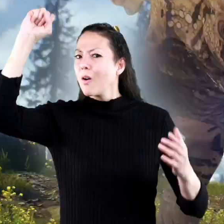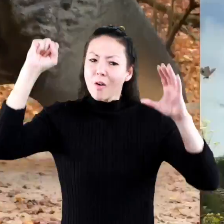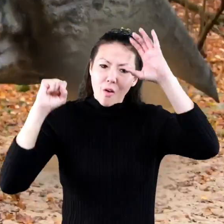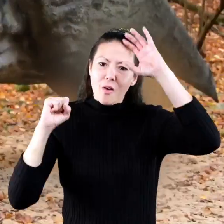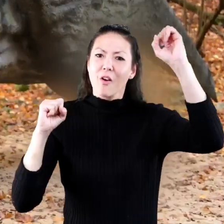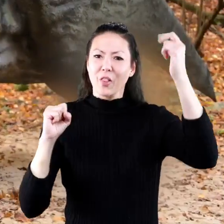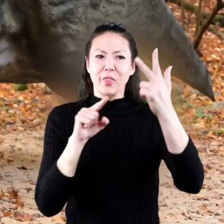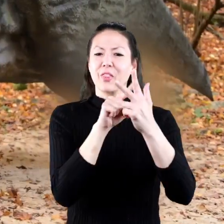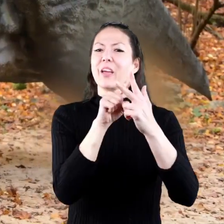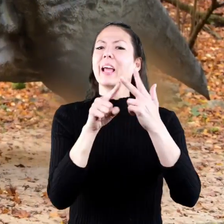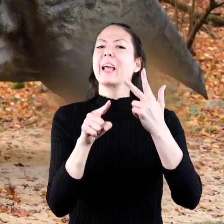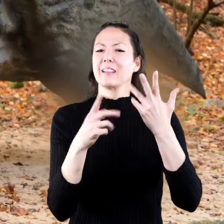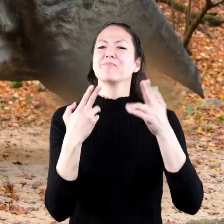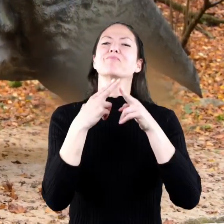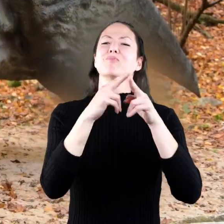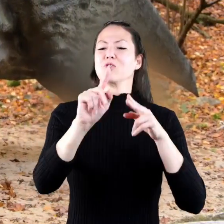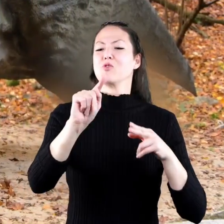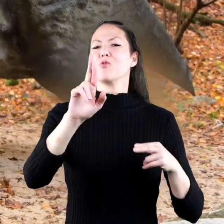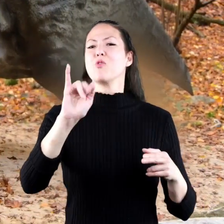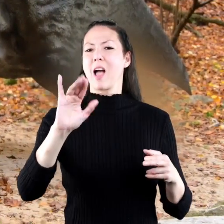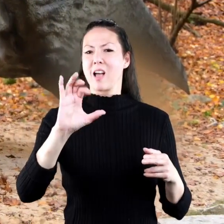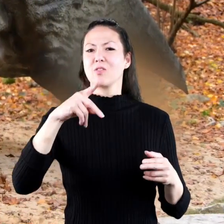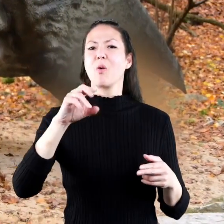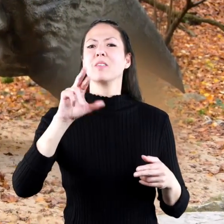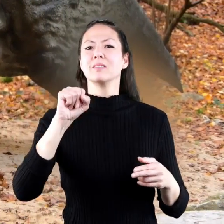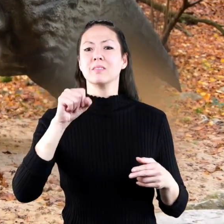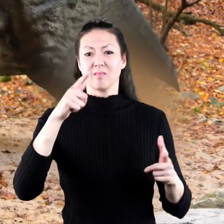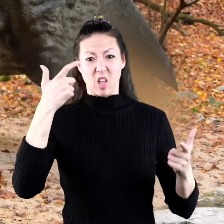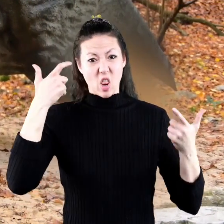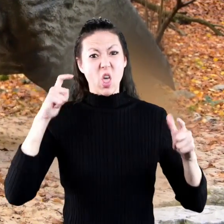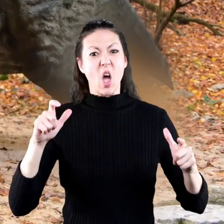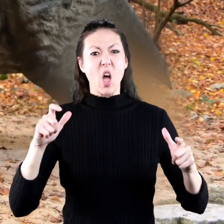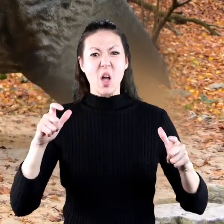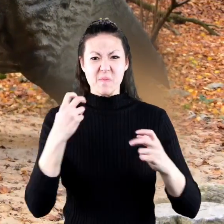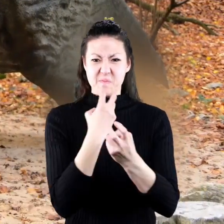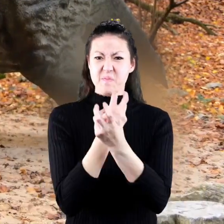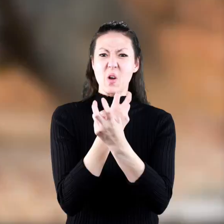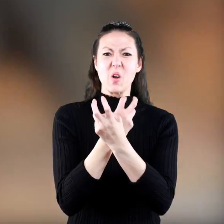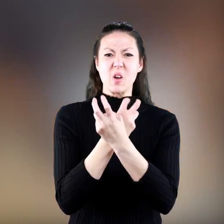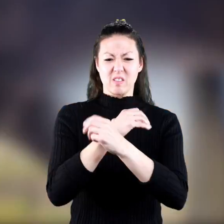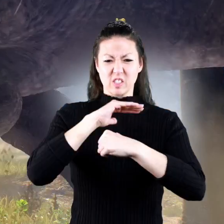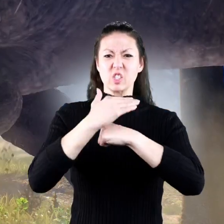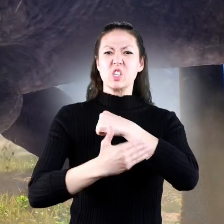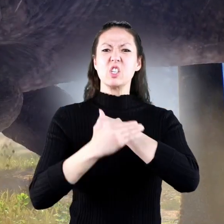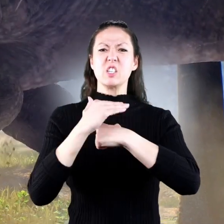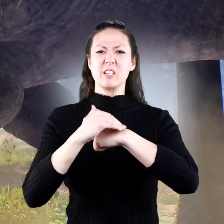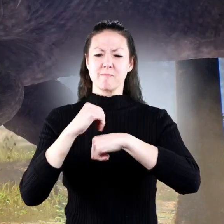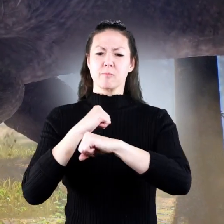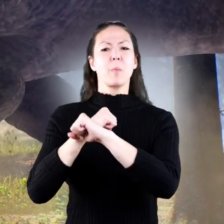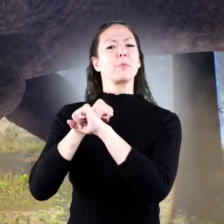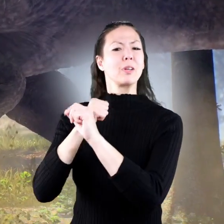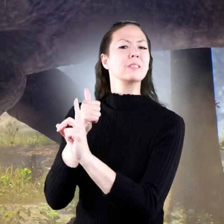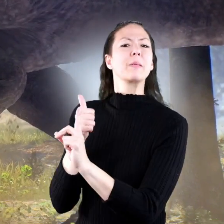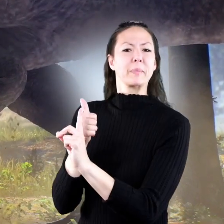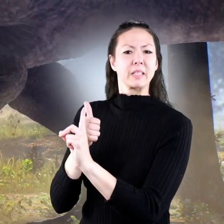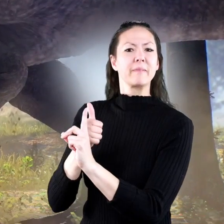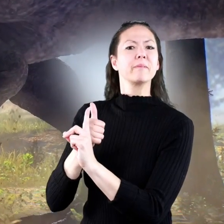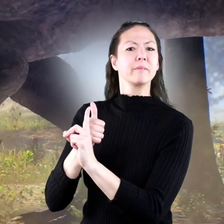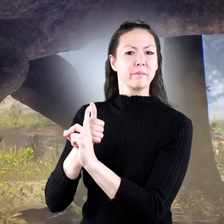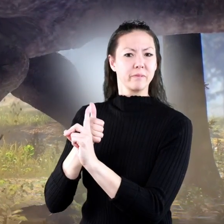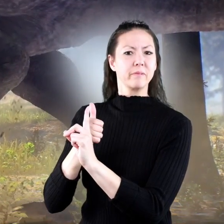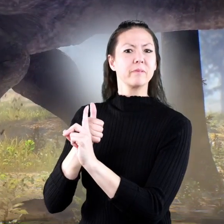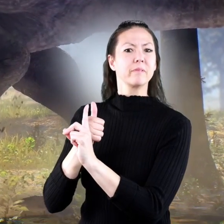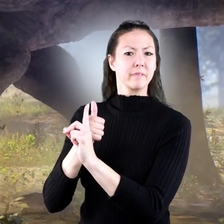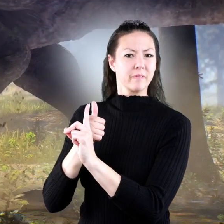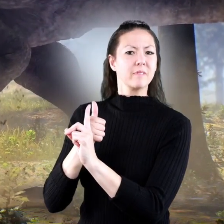does the name fit it looks like triceratops could use its large bony frill like a shield in its